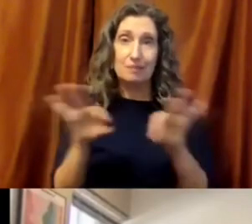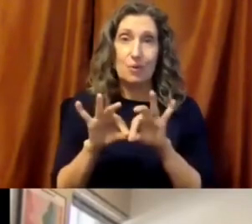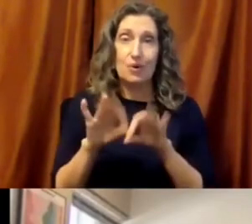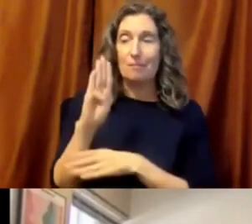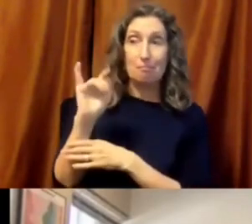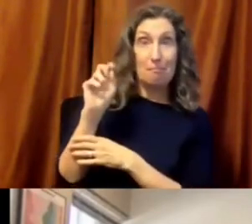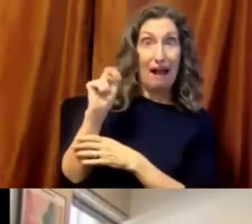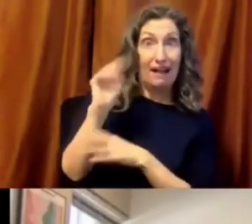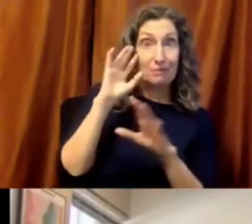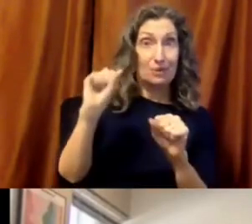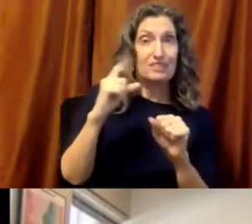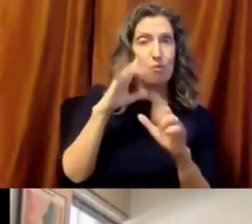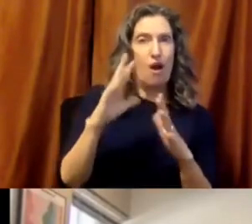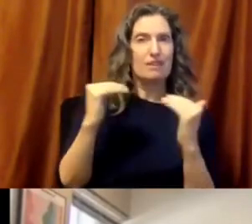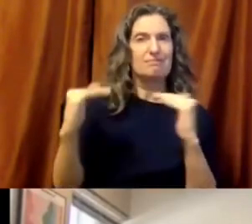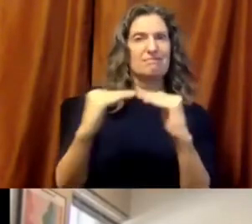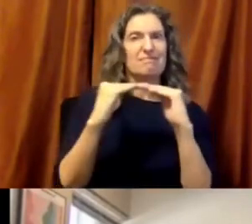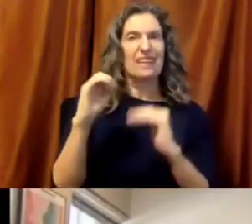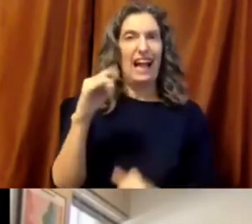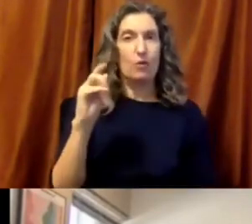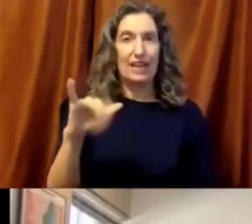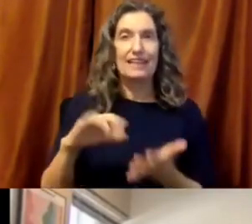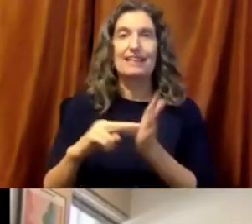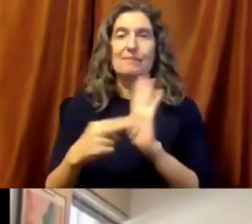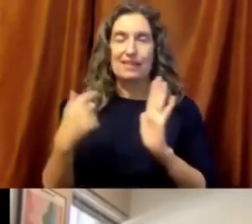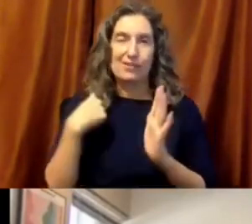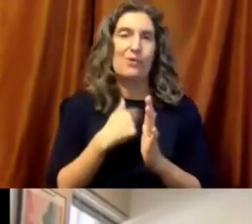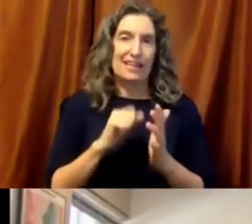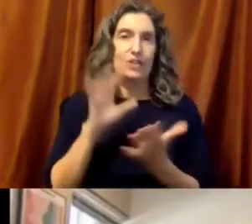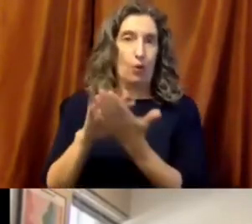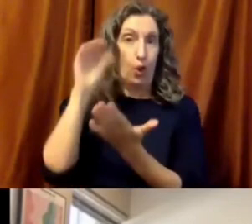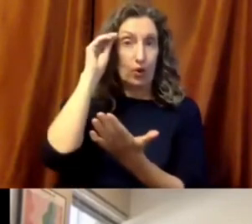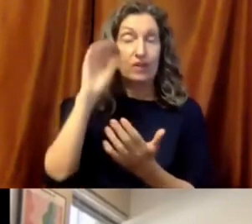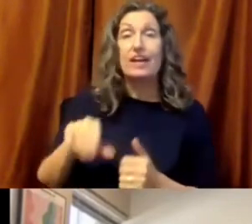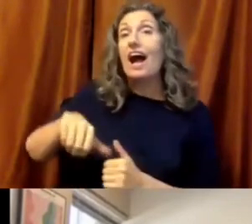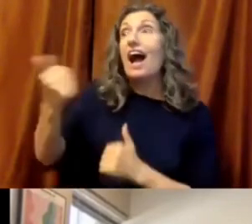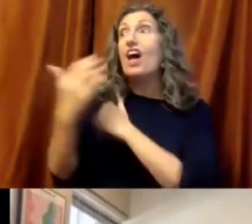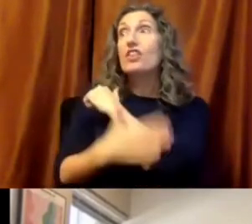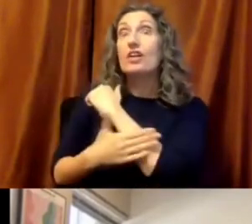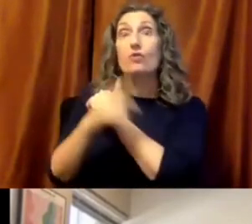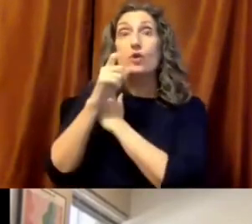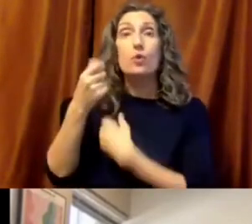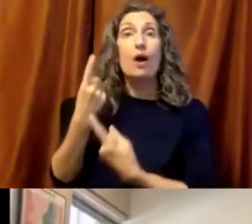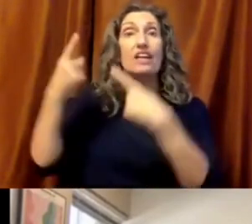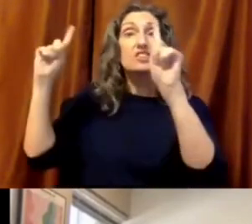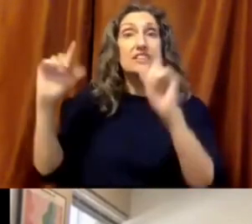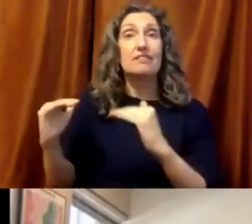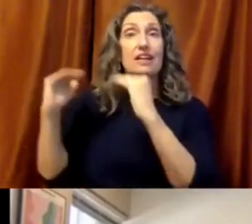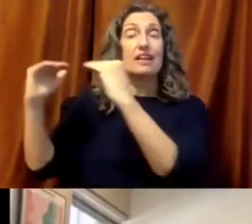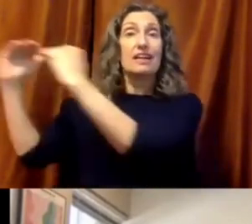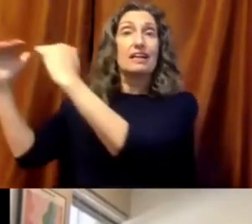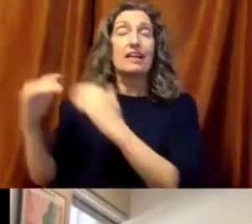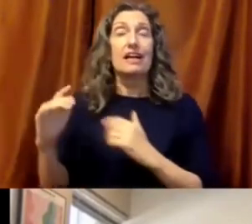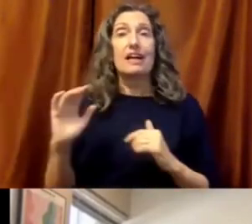as I mentioned, really strong equity agenda in the Biden administration. But one of the things that we do differently than other high achieving